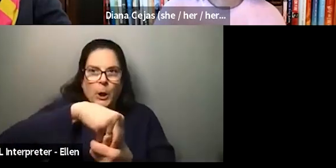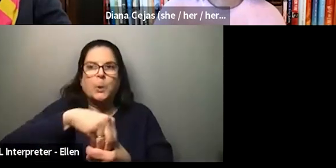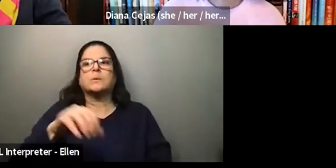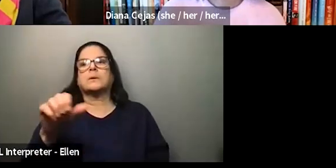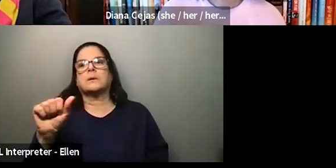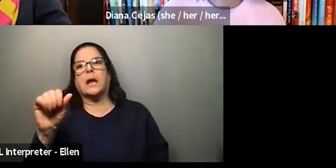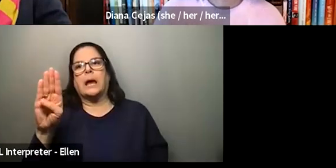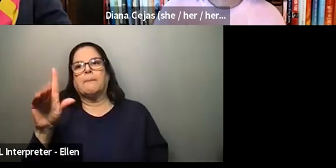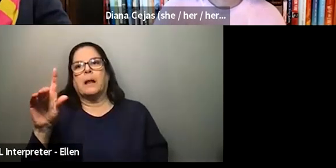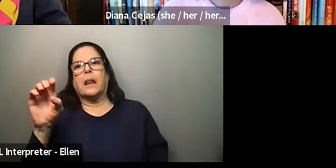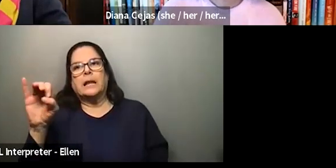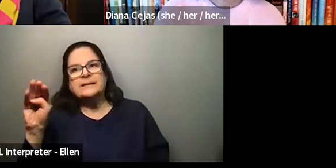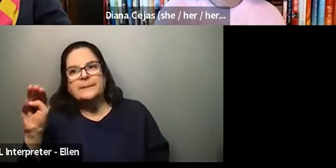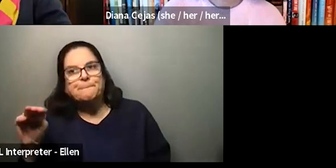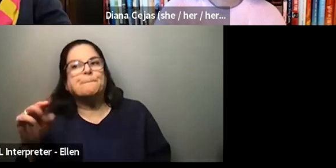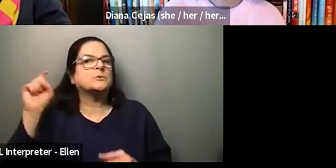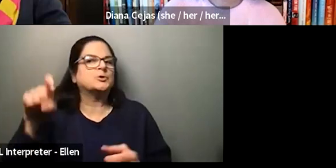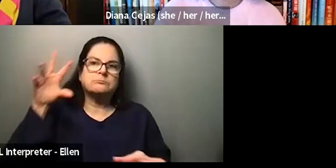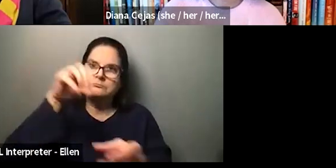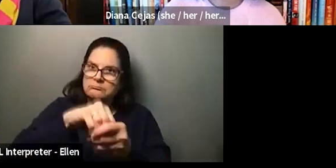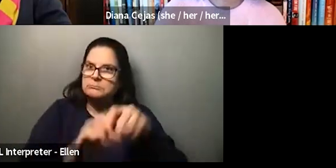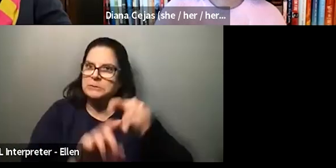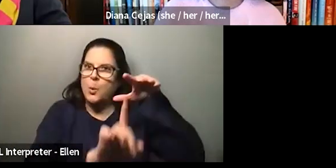showing up and being present is also important.